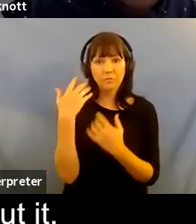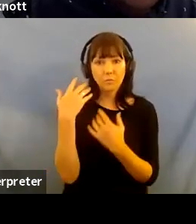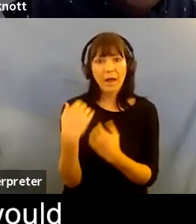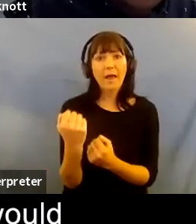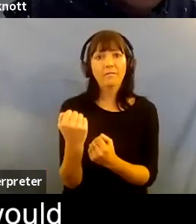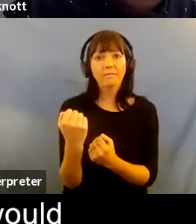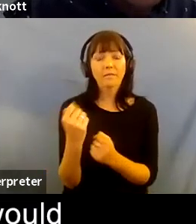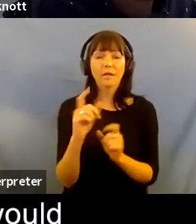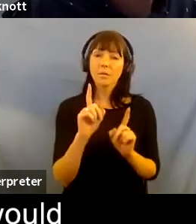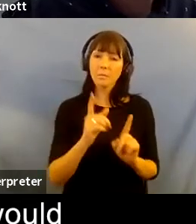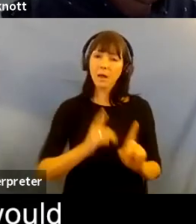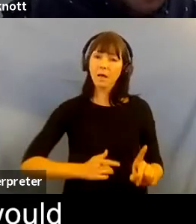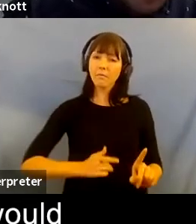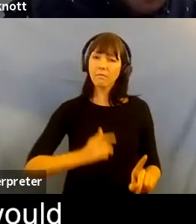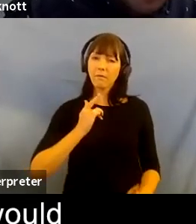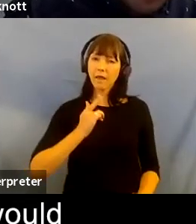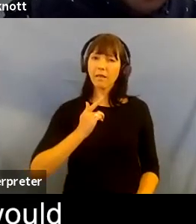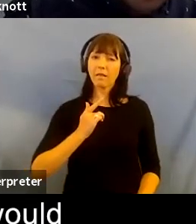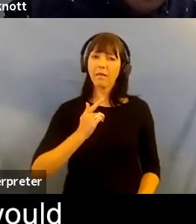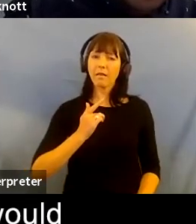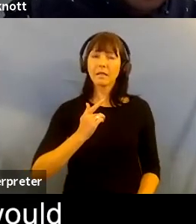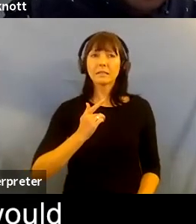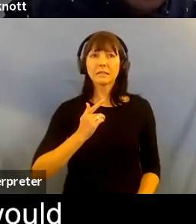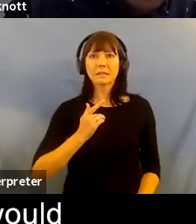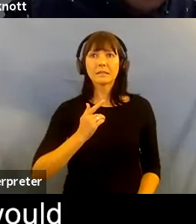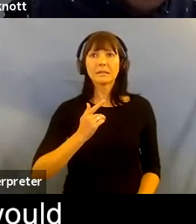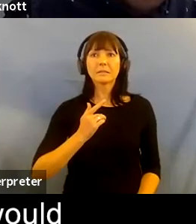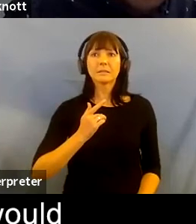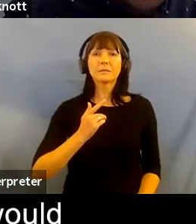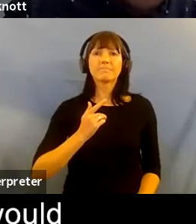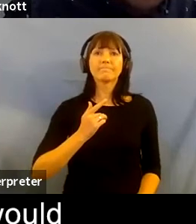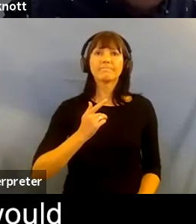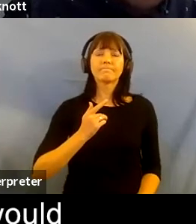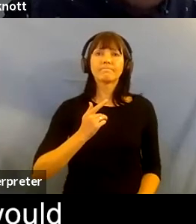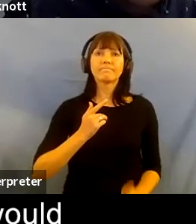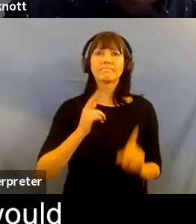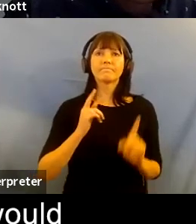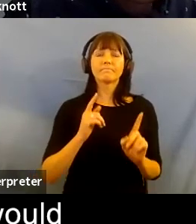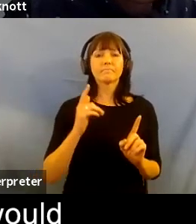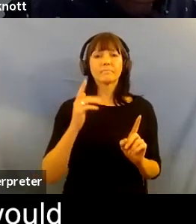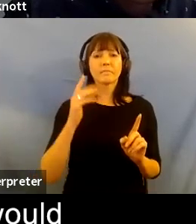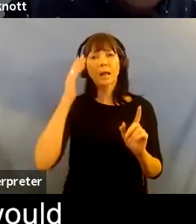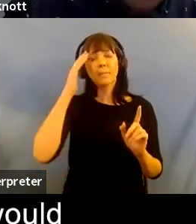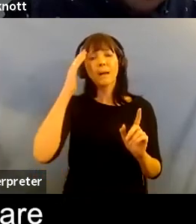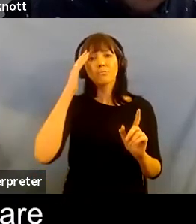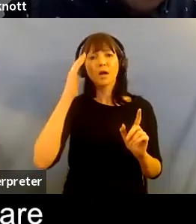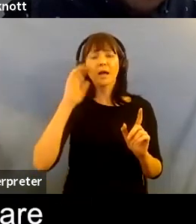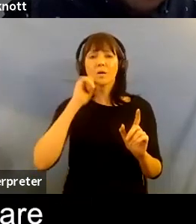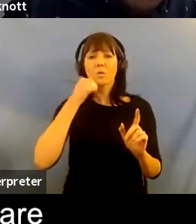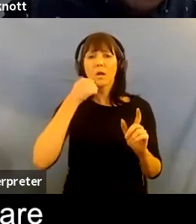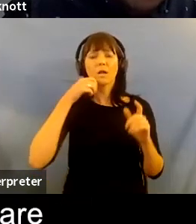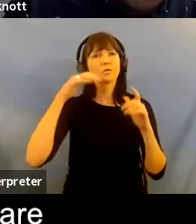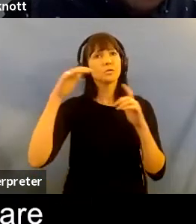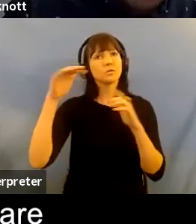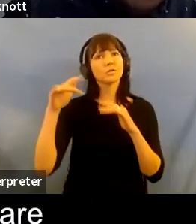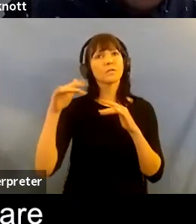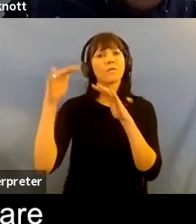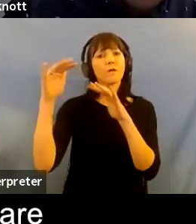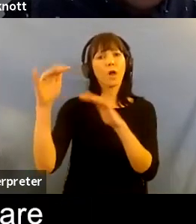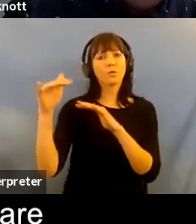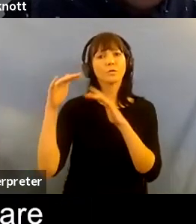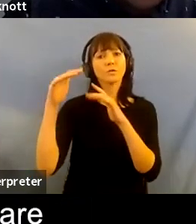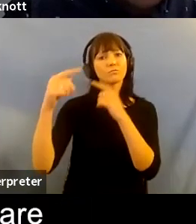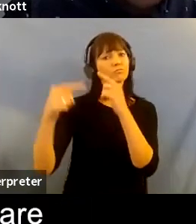and very rawly that i could that my brain would float until my death alone and that i would never be able to